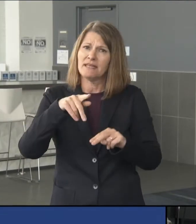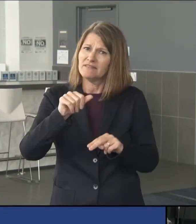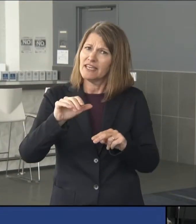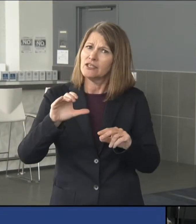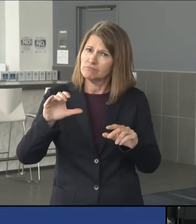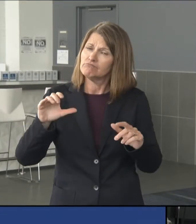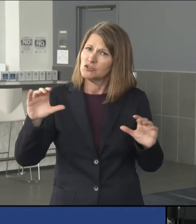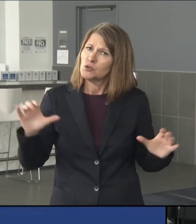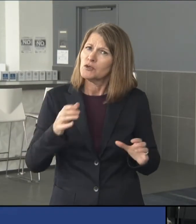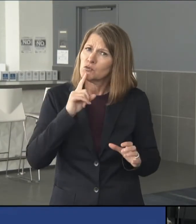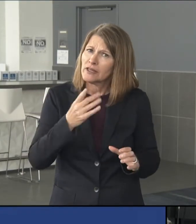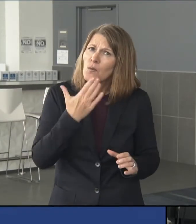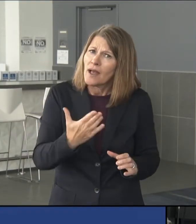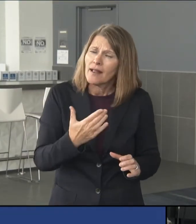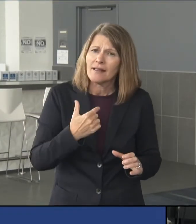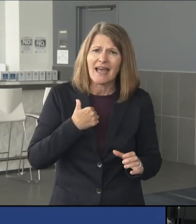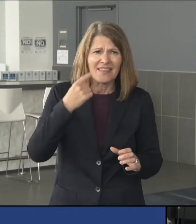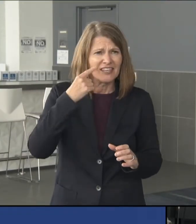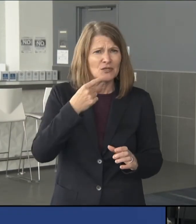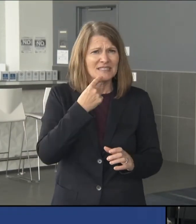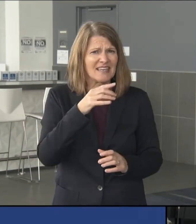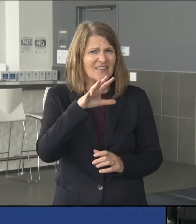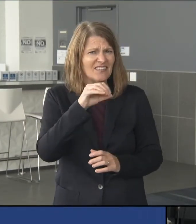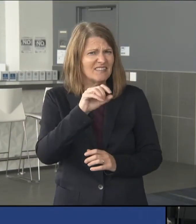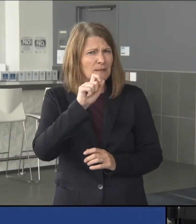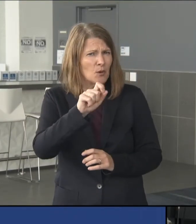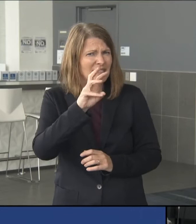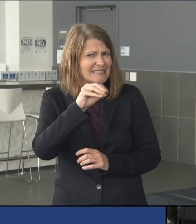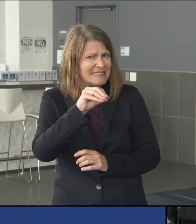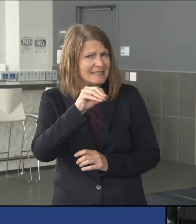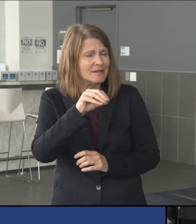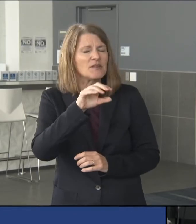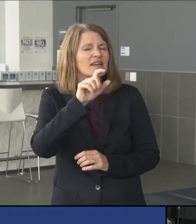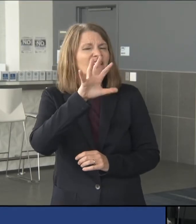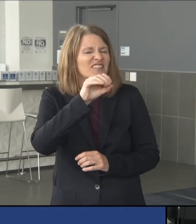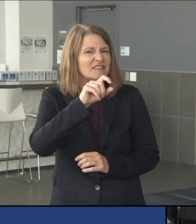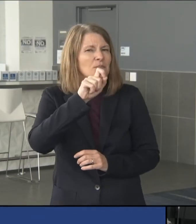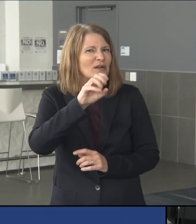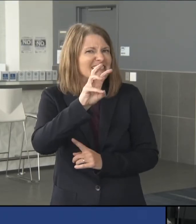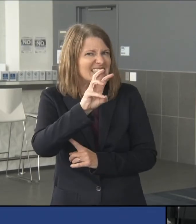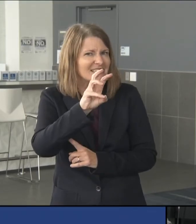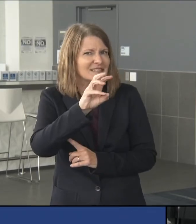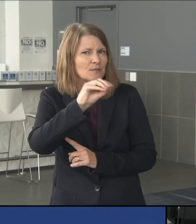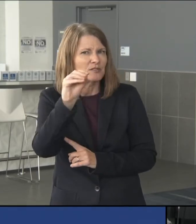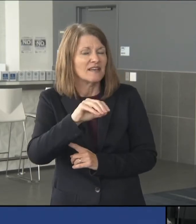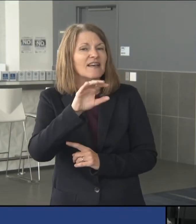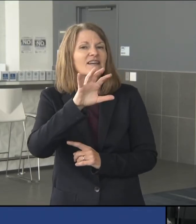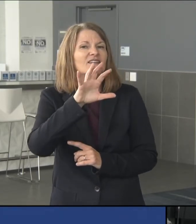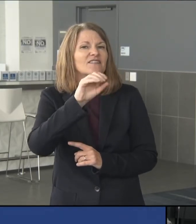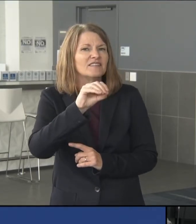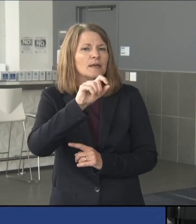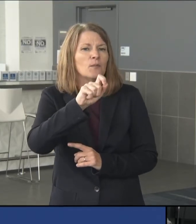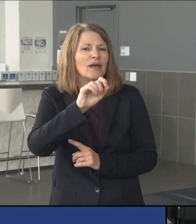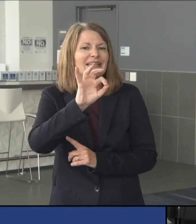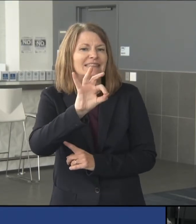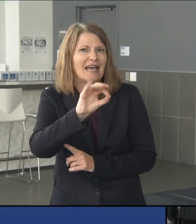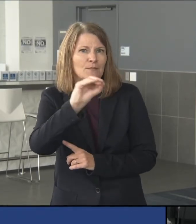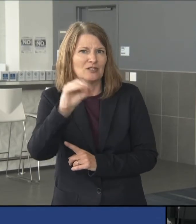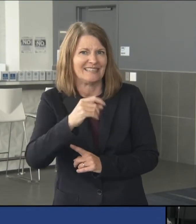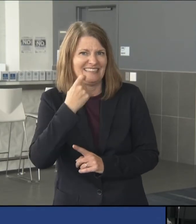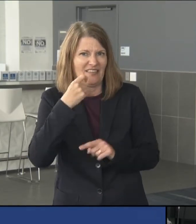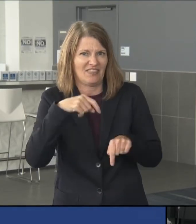well. I think, did you say 50.6 or did you say 50.6 percent? We're actually at 50.9 percent as of this morning